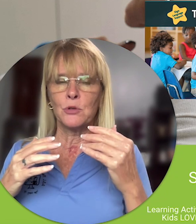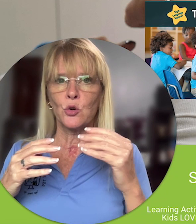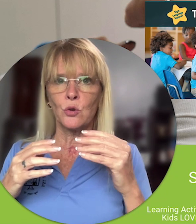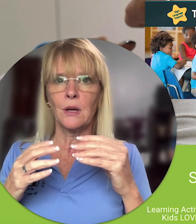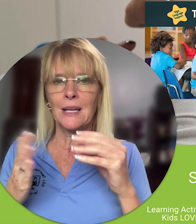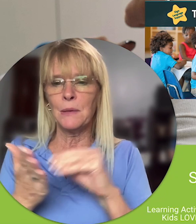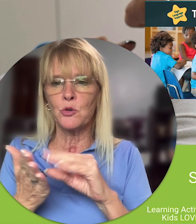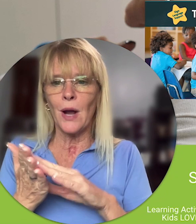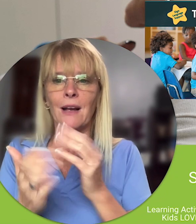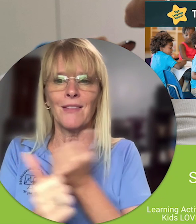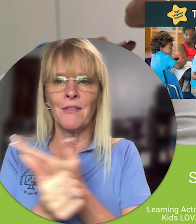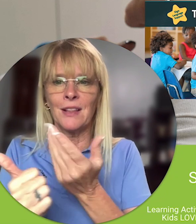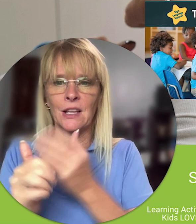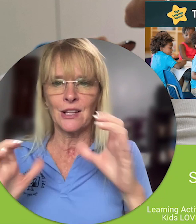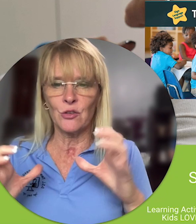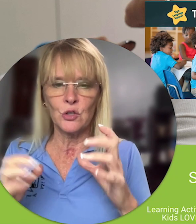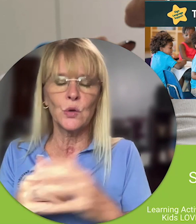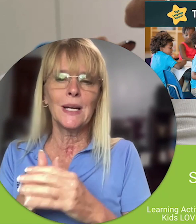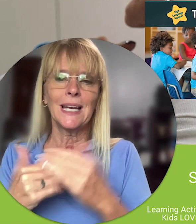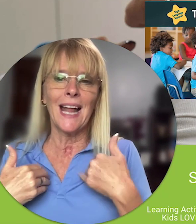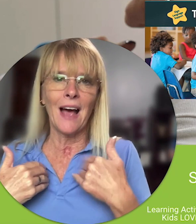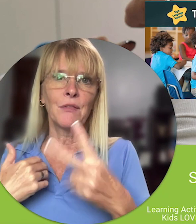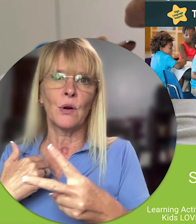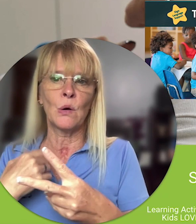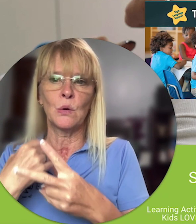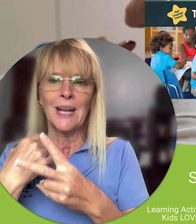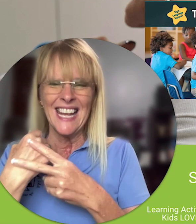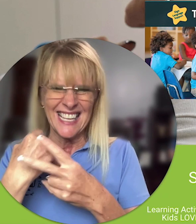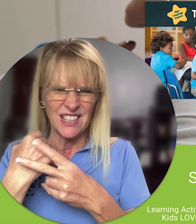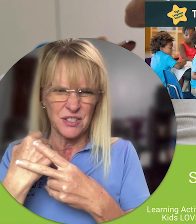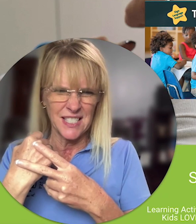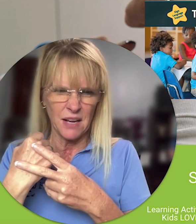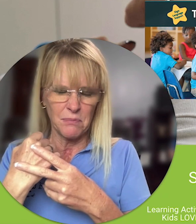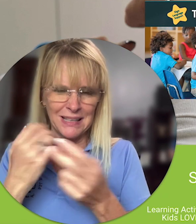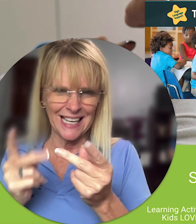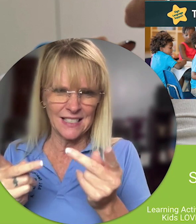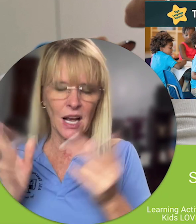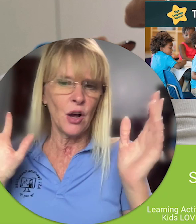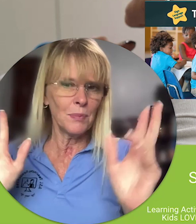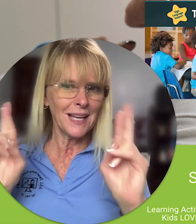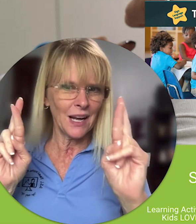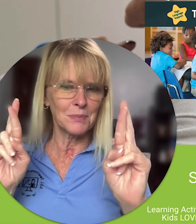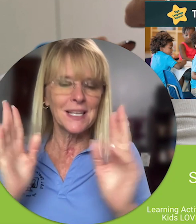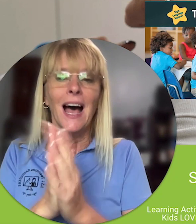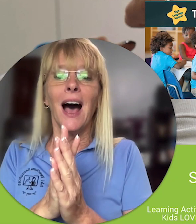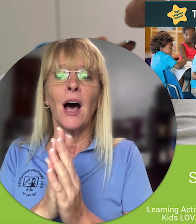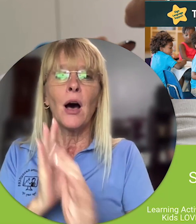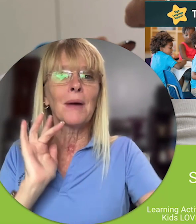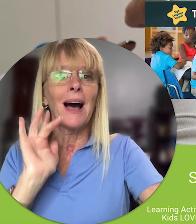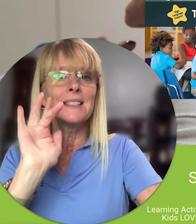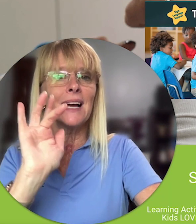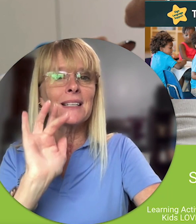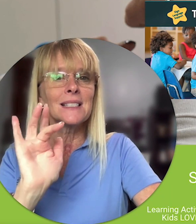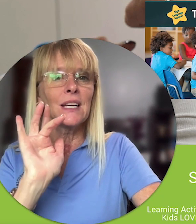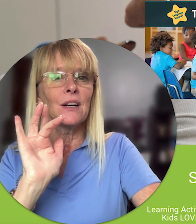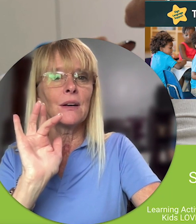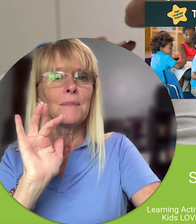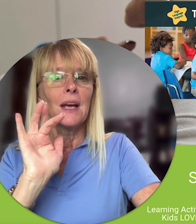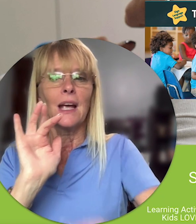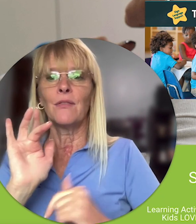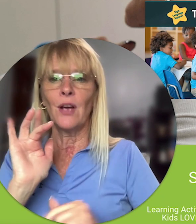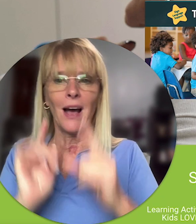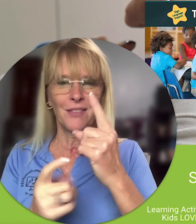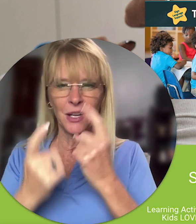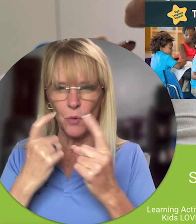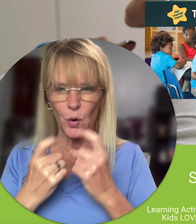keep keep track of everything that they're doing and have their own in their safe place i hope that helps um contact us here